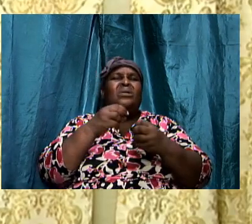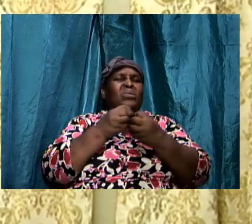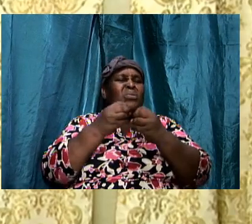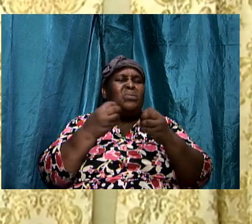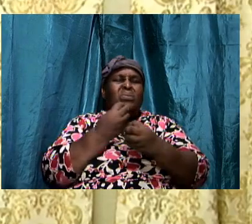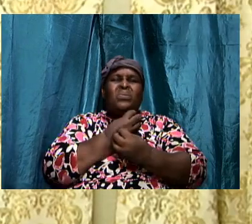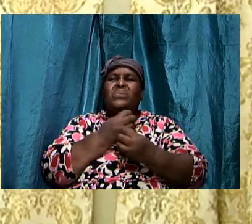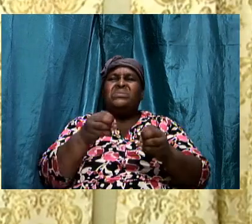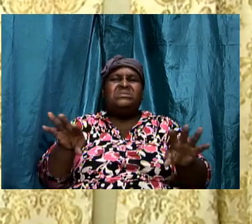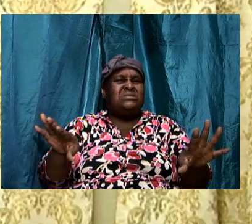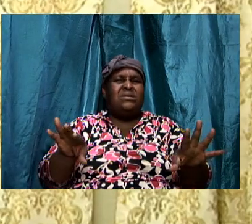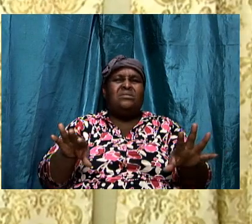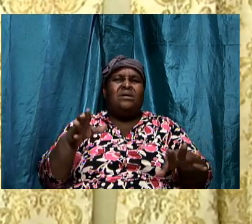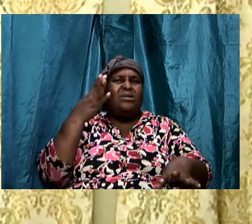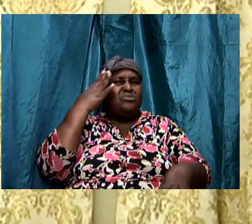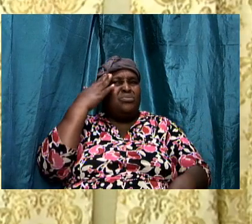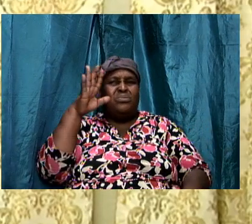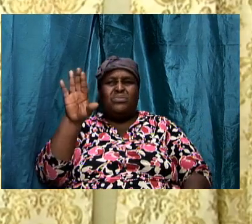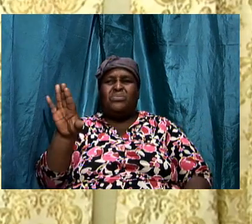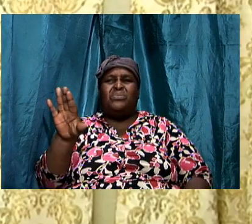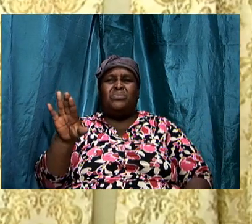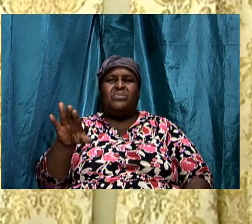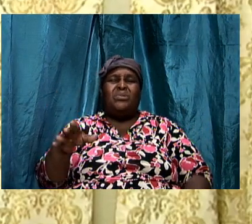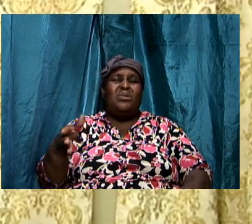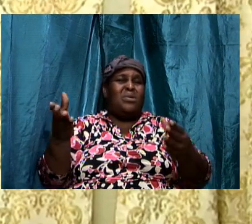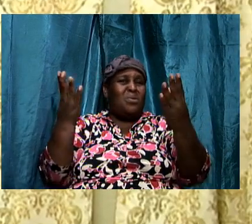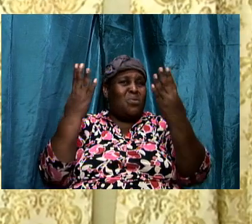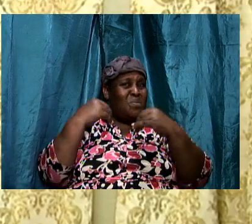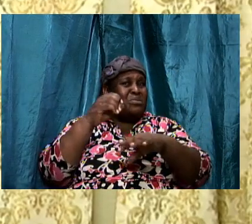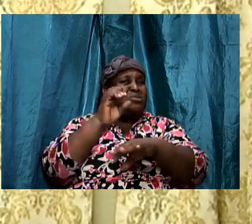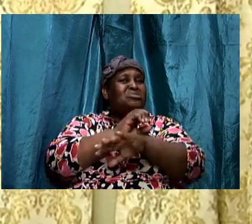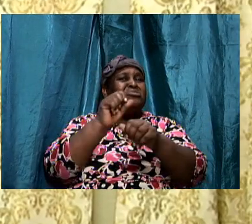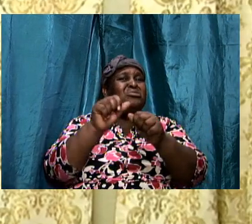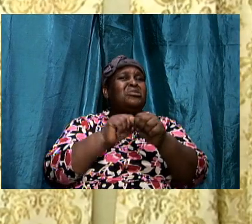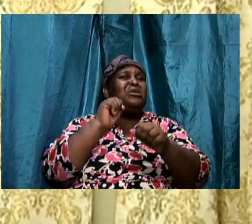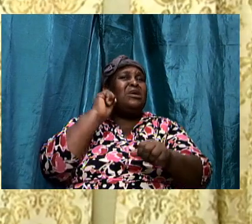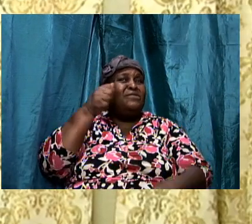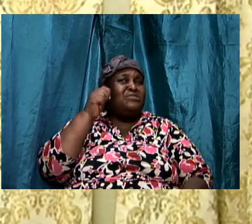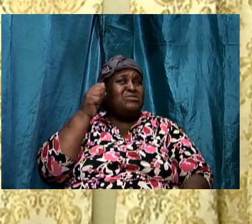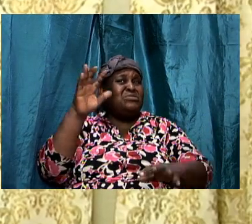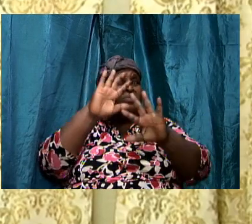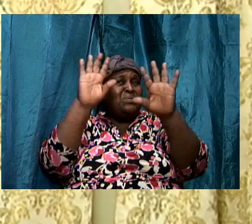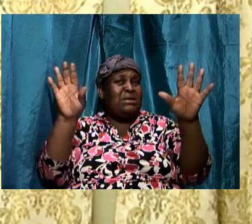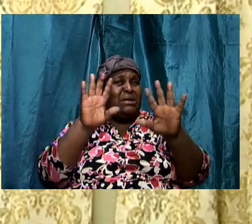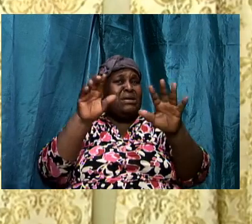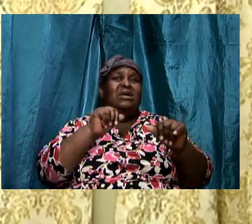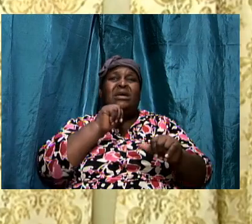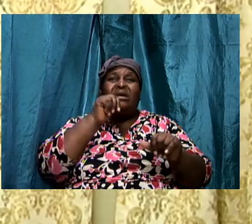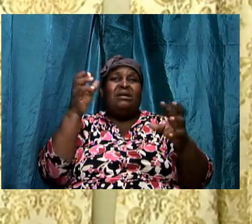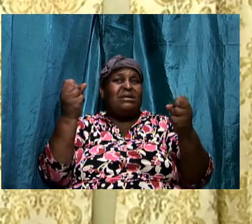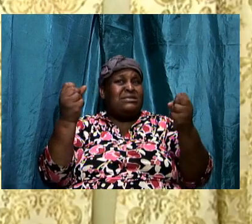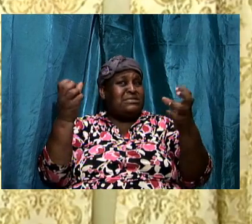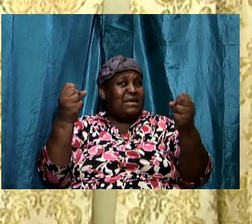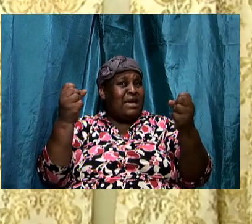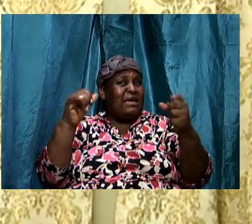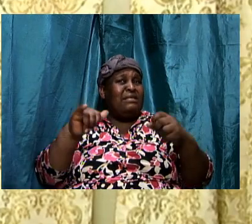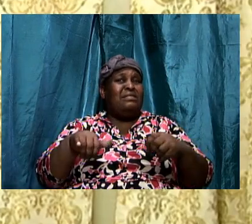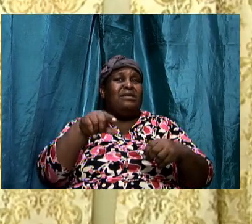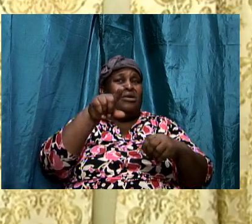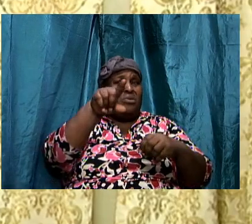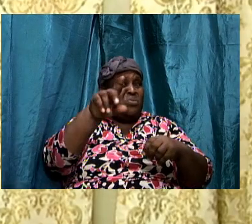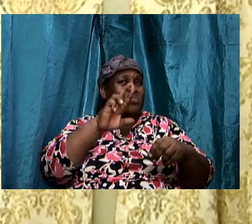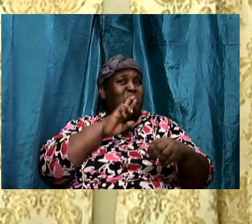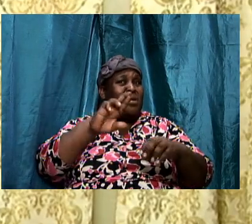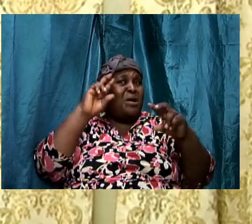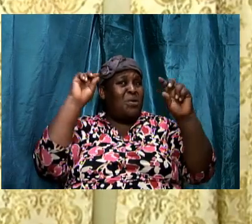coming to church every sunday is not a sign that you are winning in this wrestling